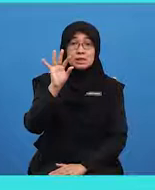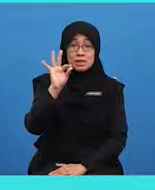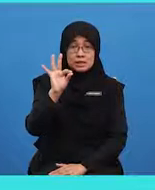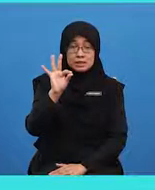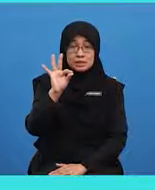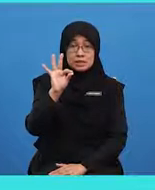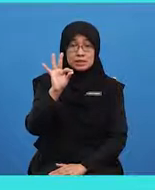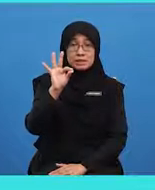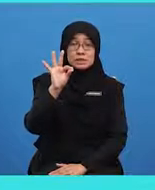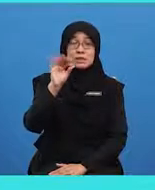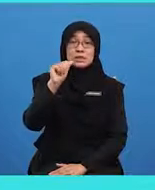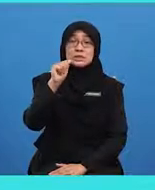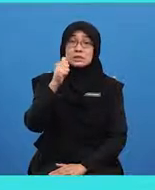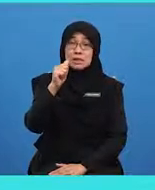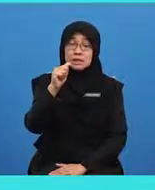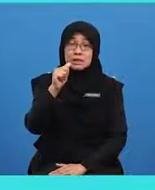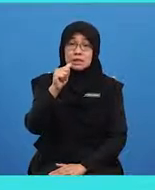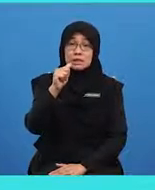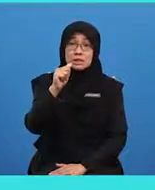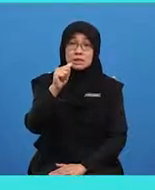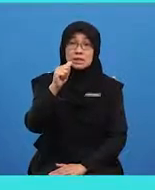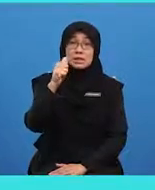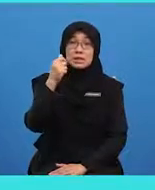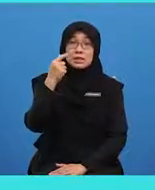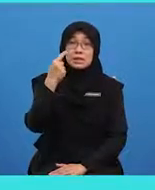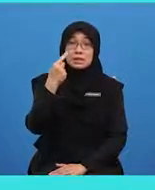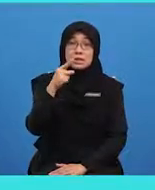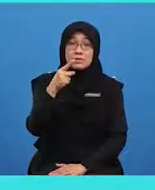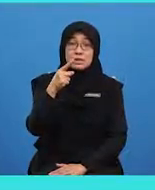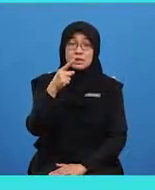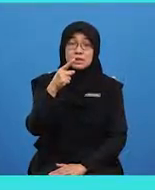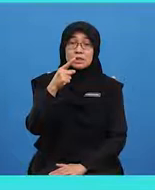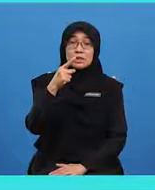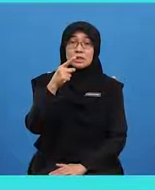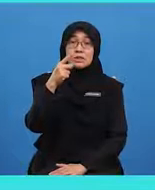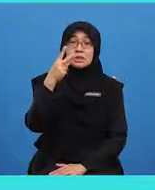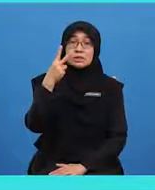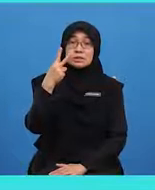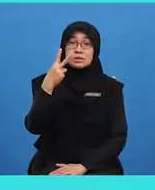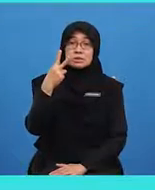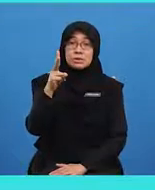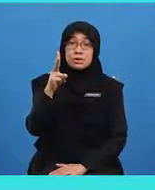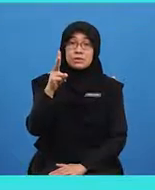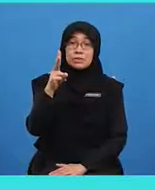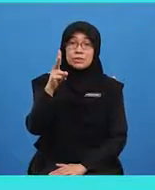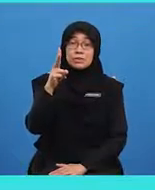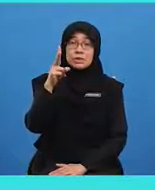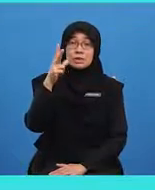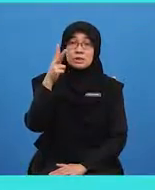9, 10, 11, 12,